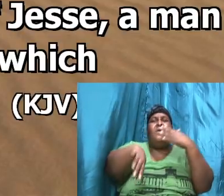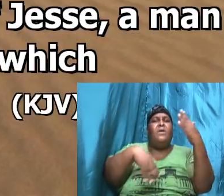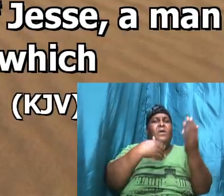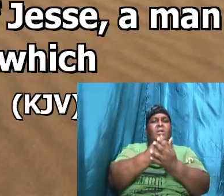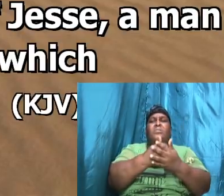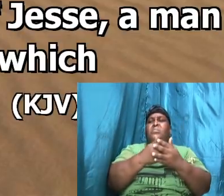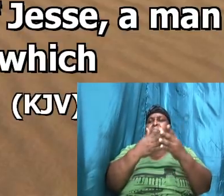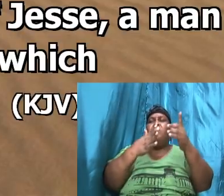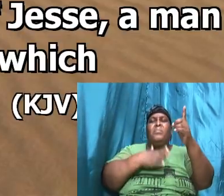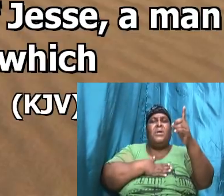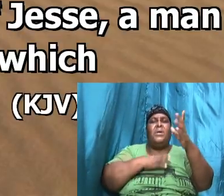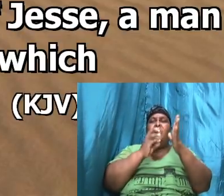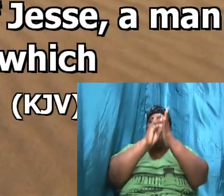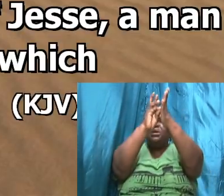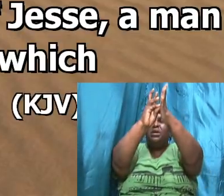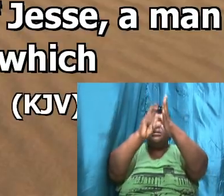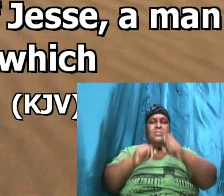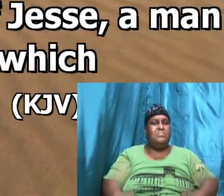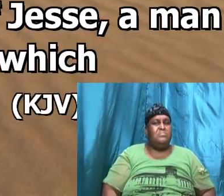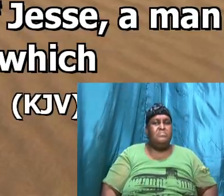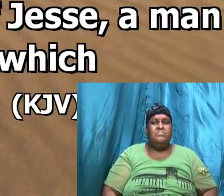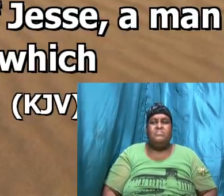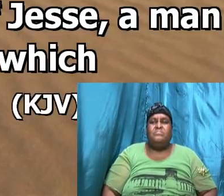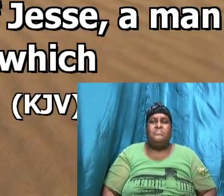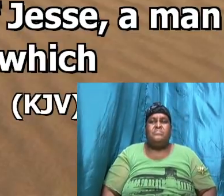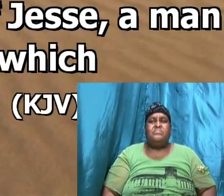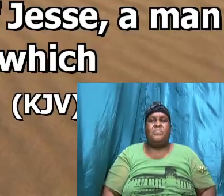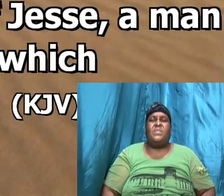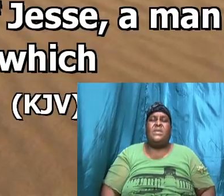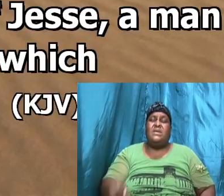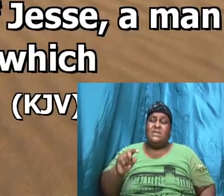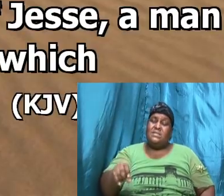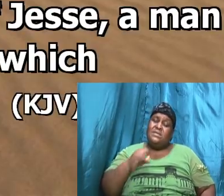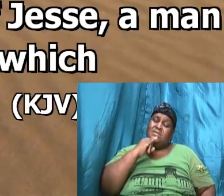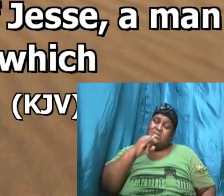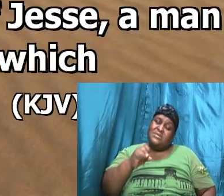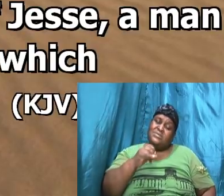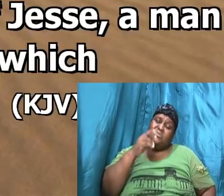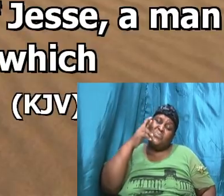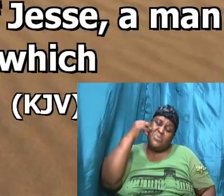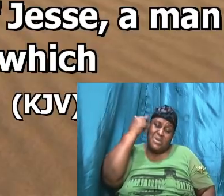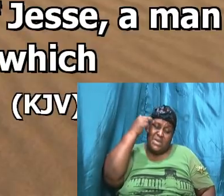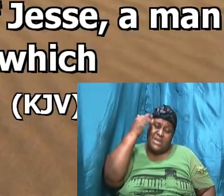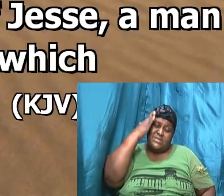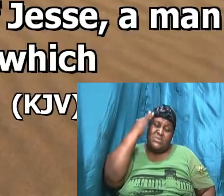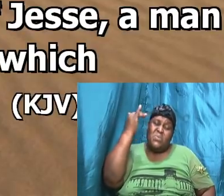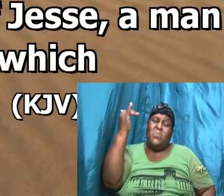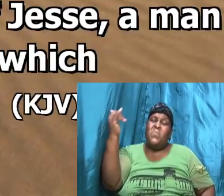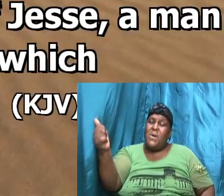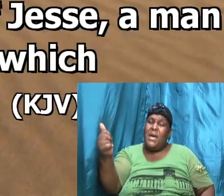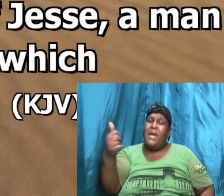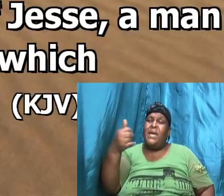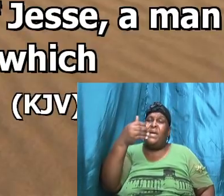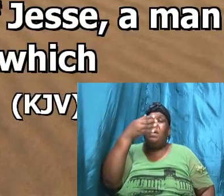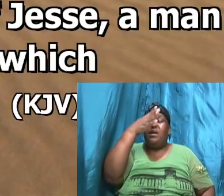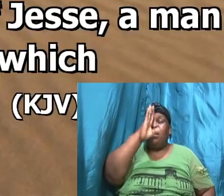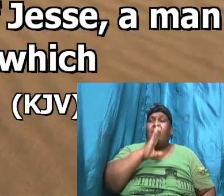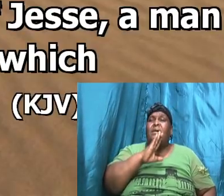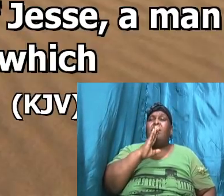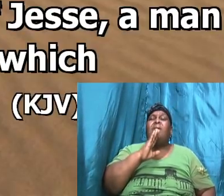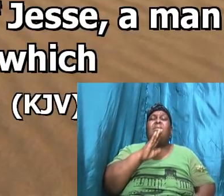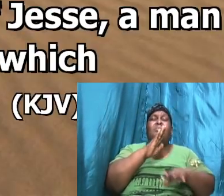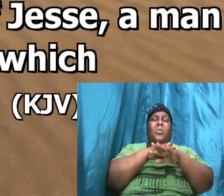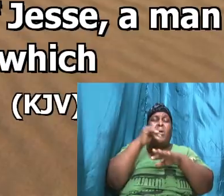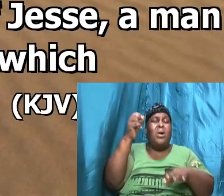all my will this was the reason why David was considered was called a man